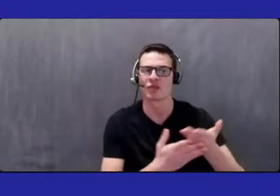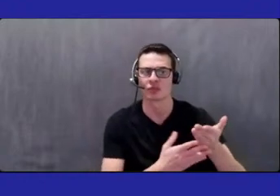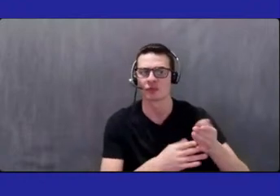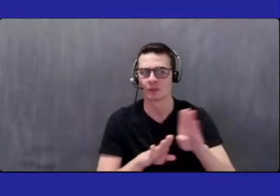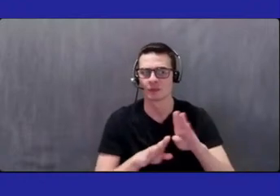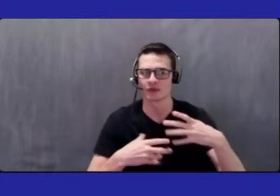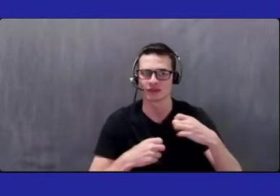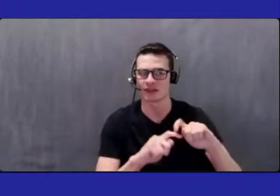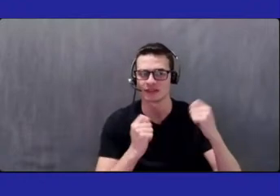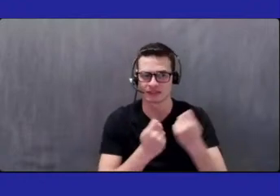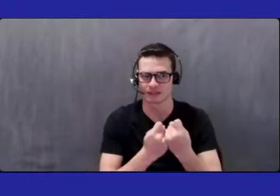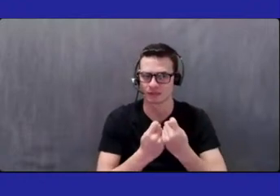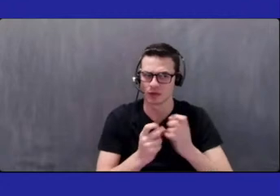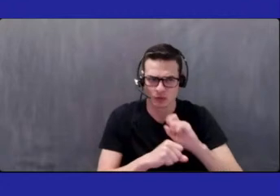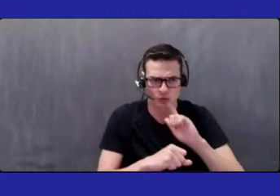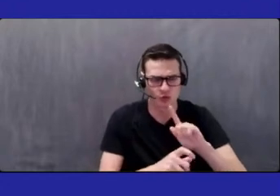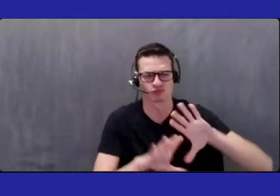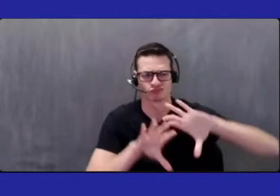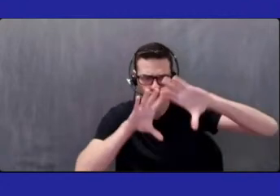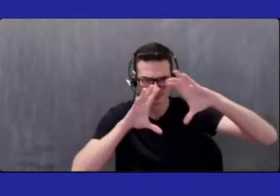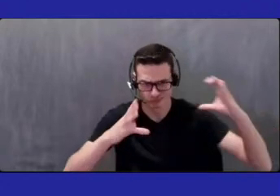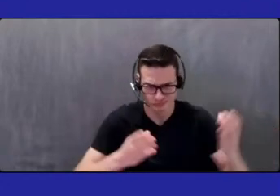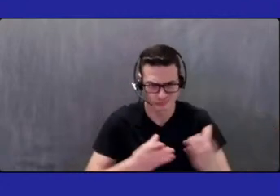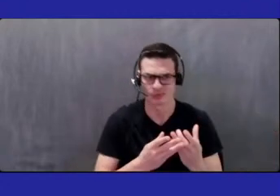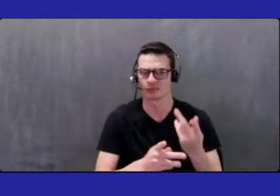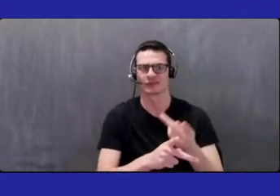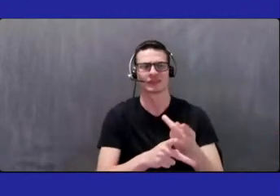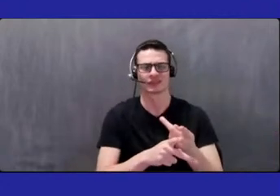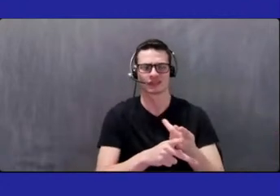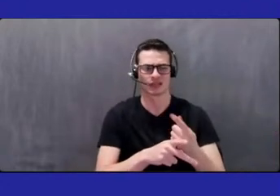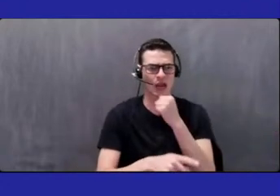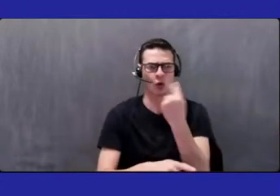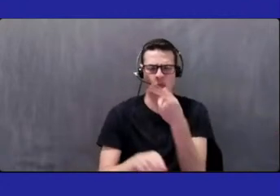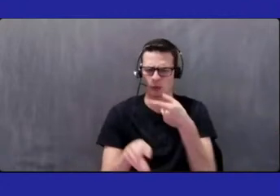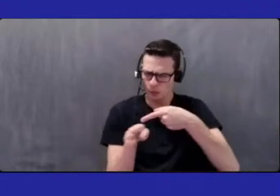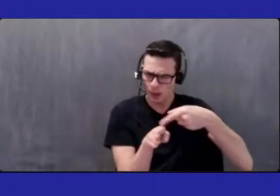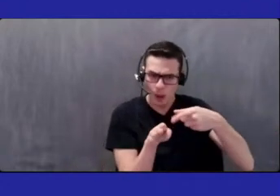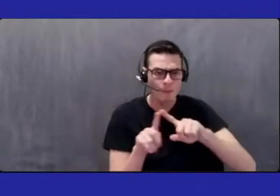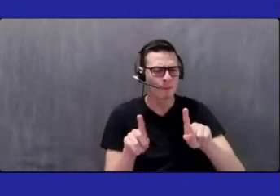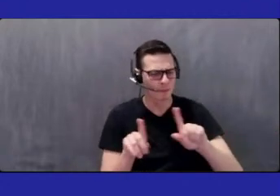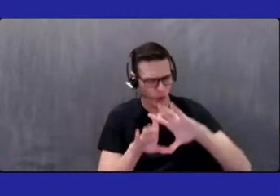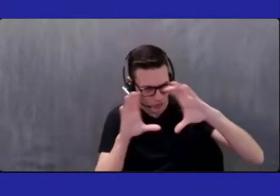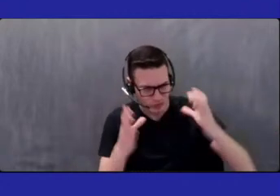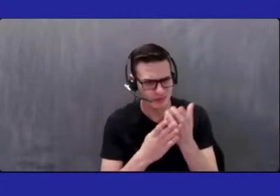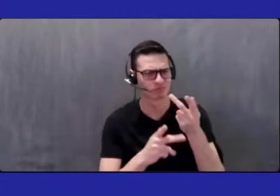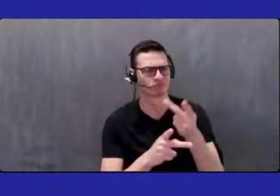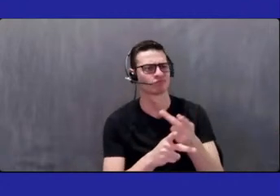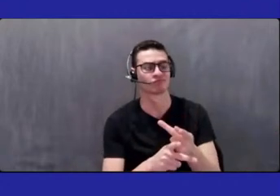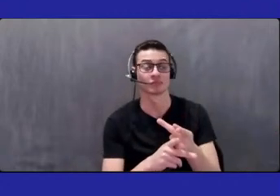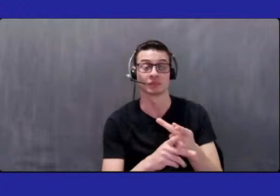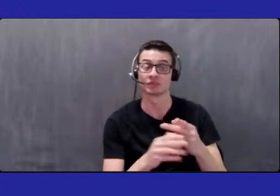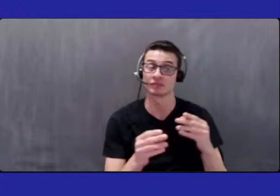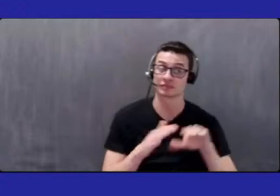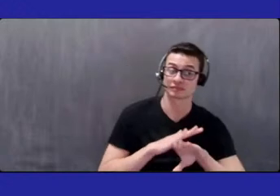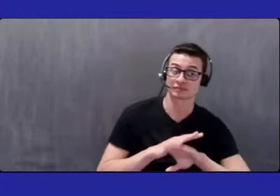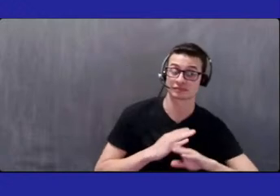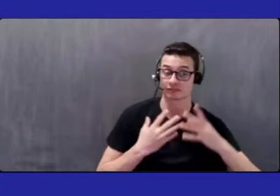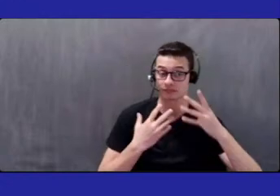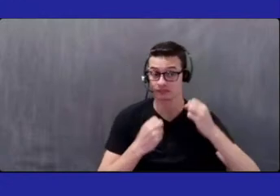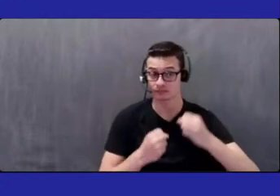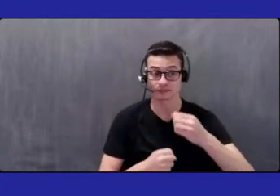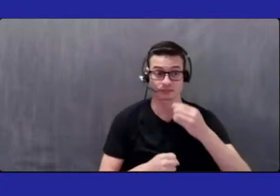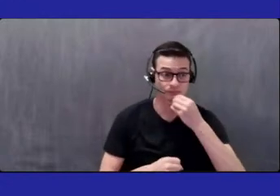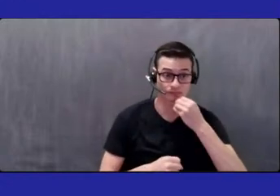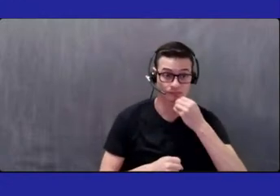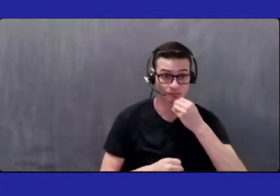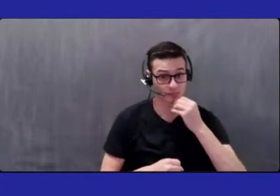you know, being taken care of holistically. Access to healthier food options. I'm not sure if many of you know, but the Bronx is a bit of a food desert